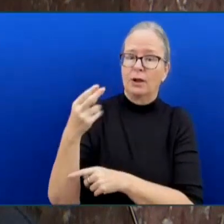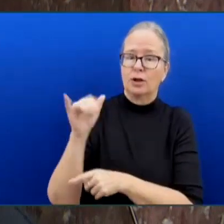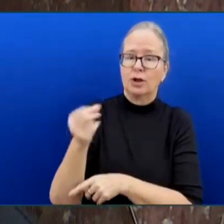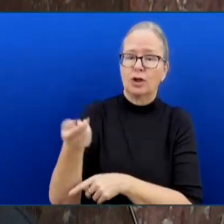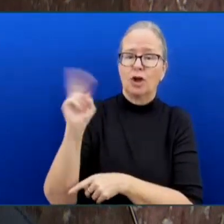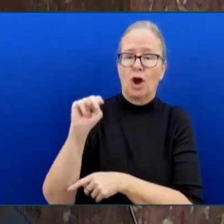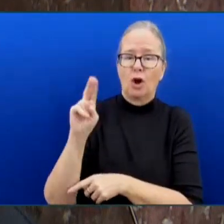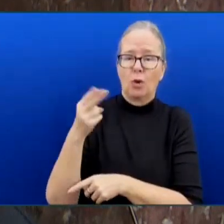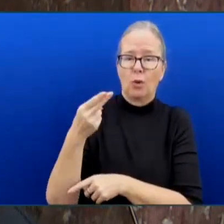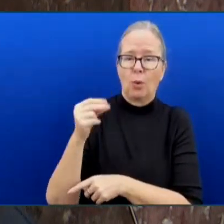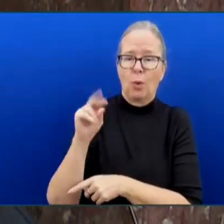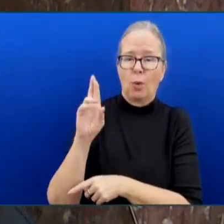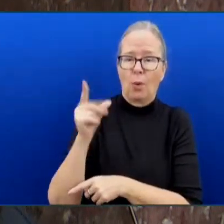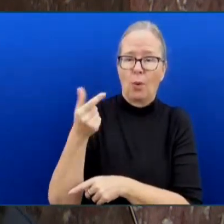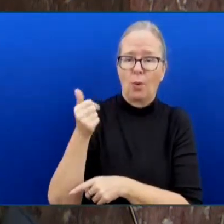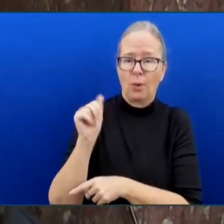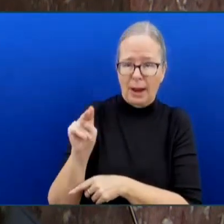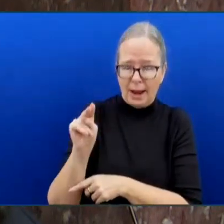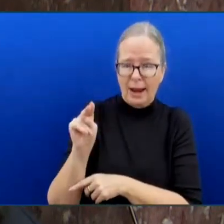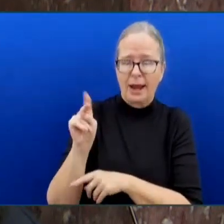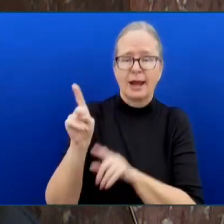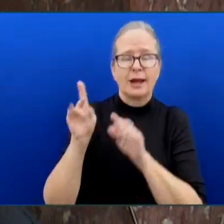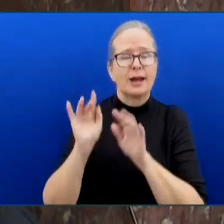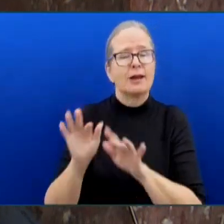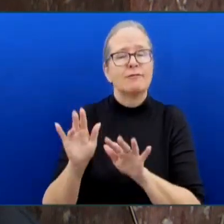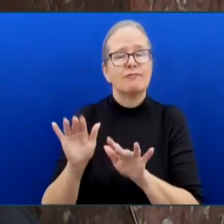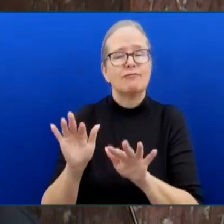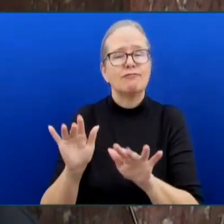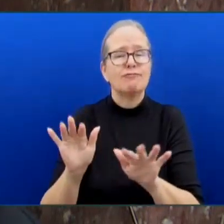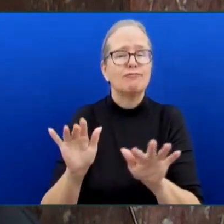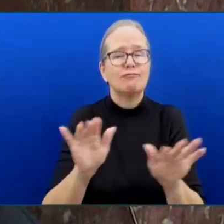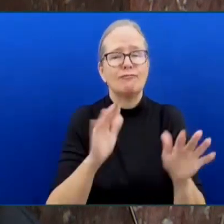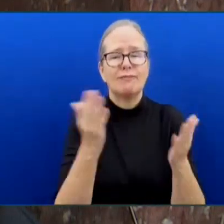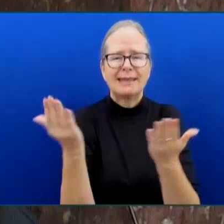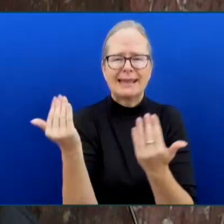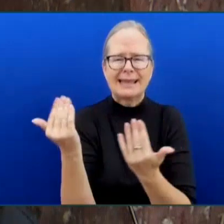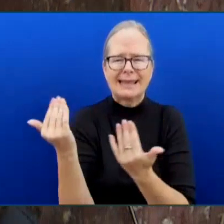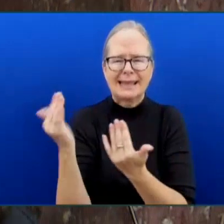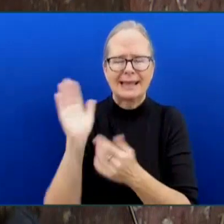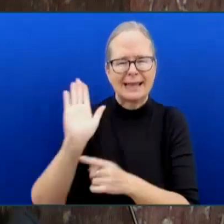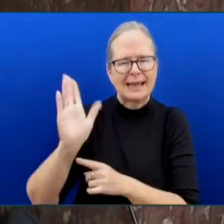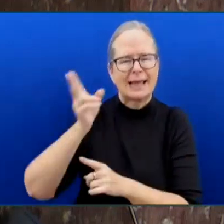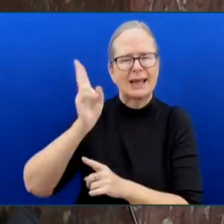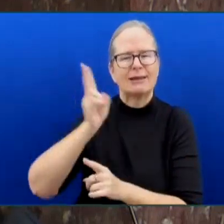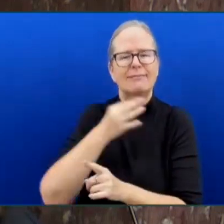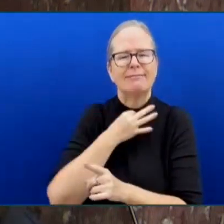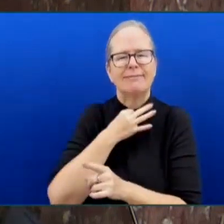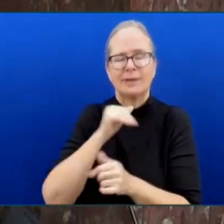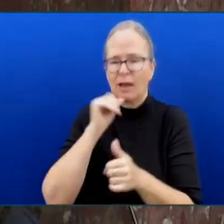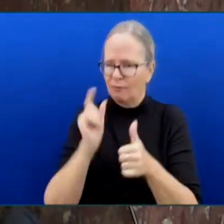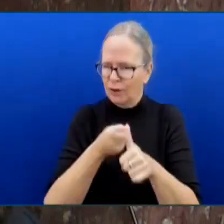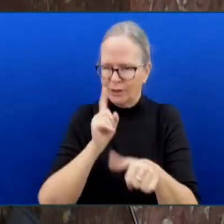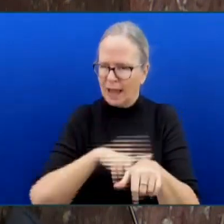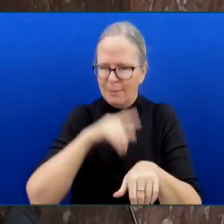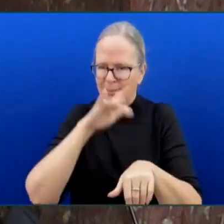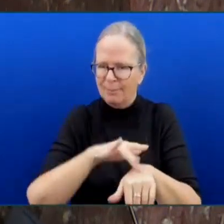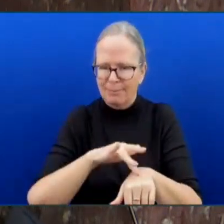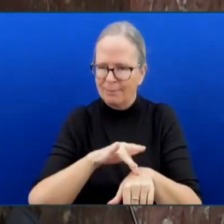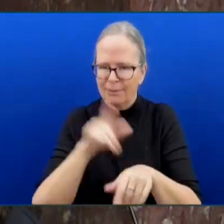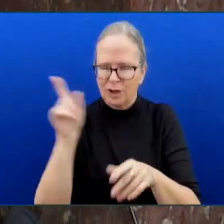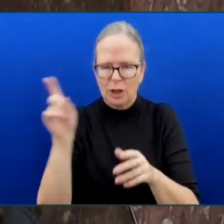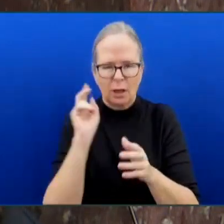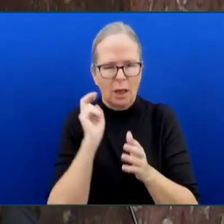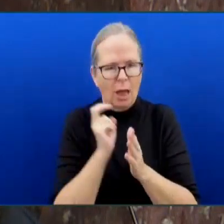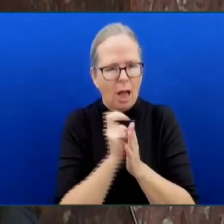of the shift because, as a history buff, it was not his first visit. And he was completely enthralled by Daniel